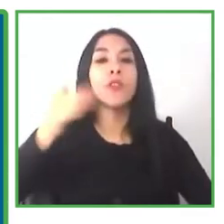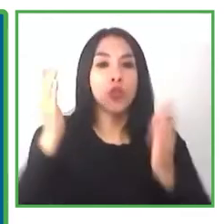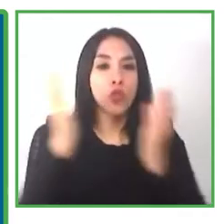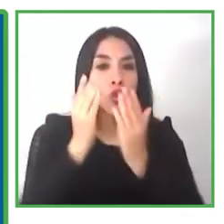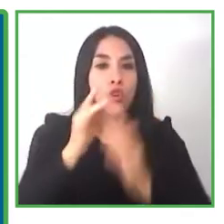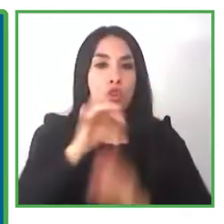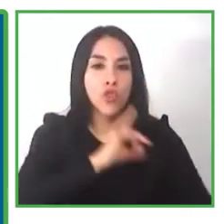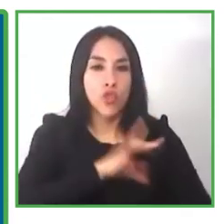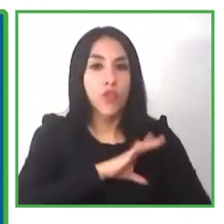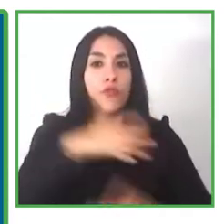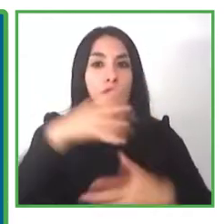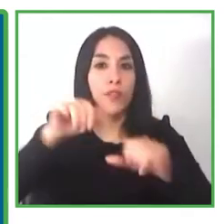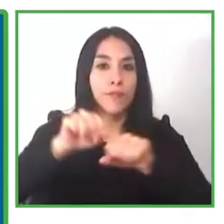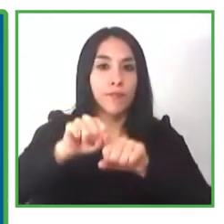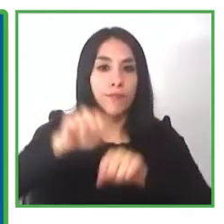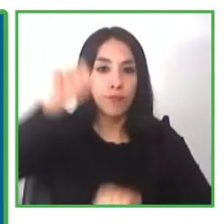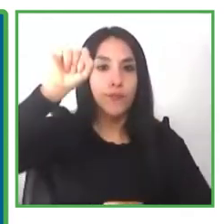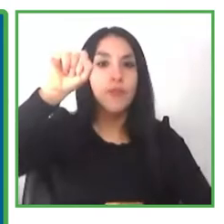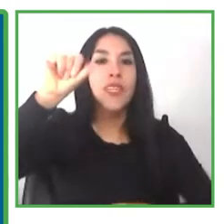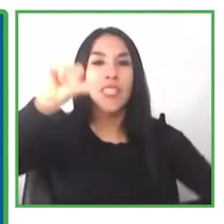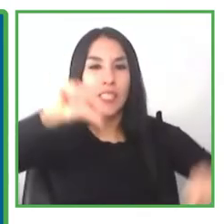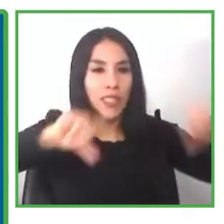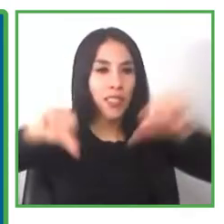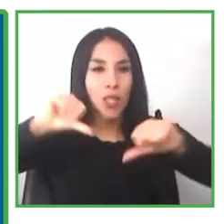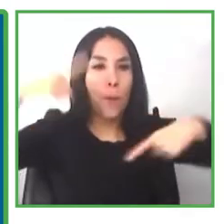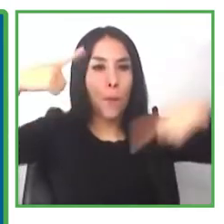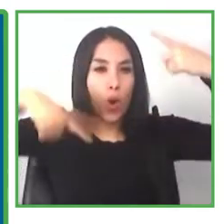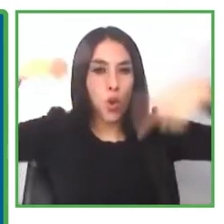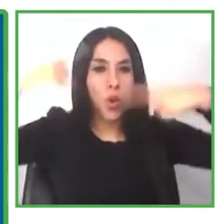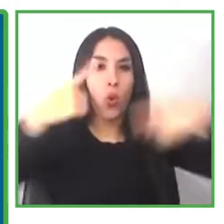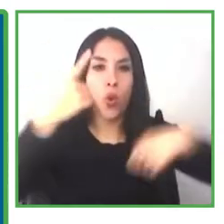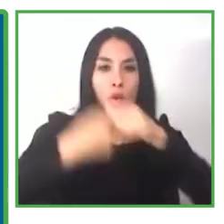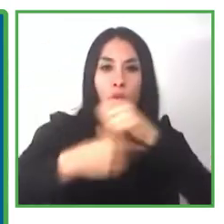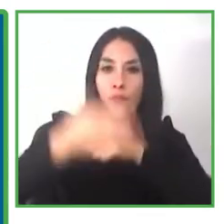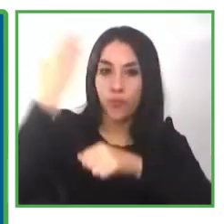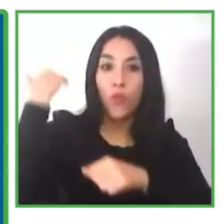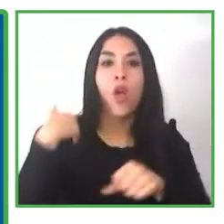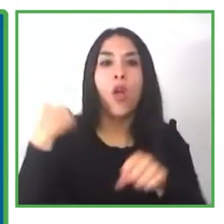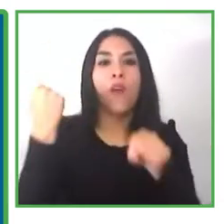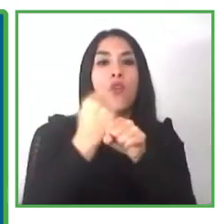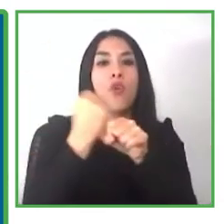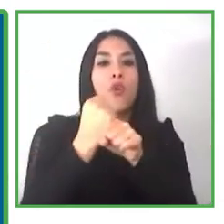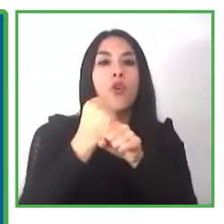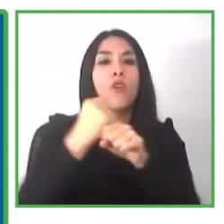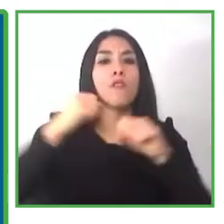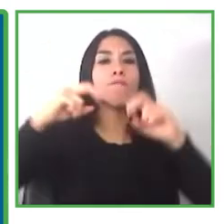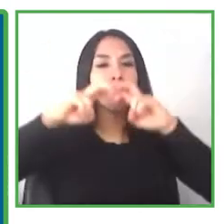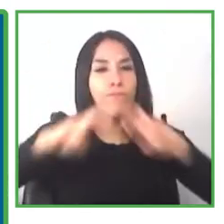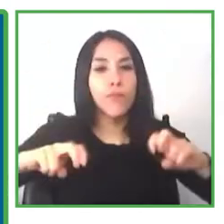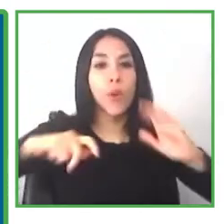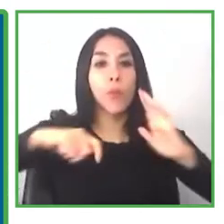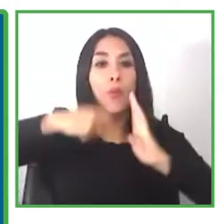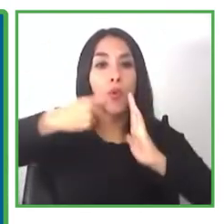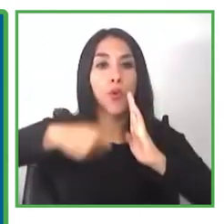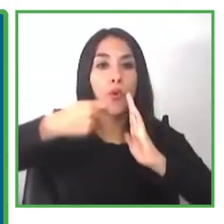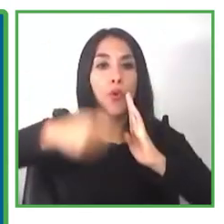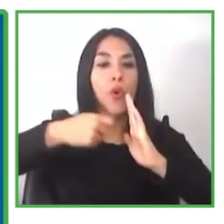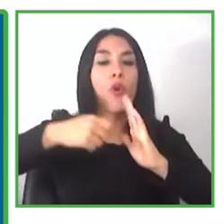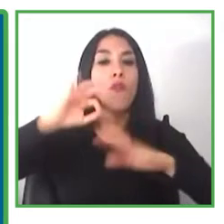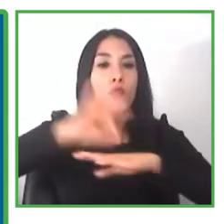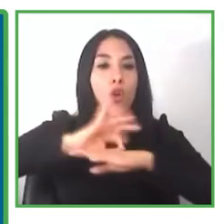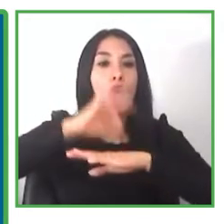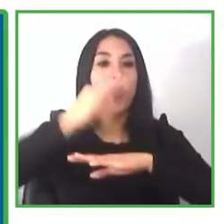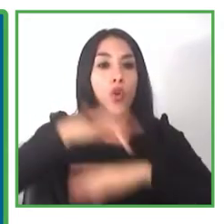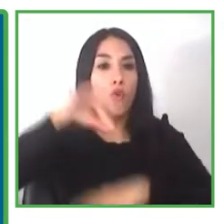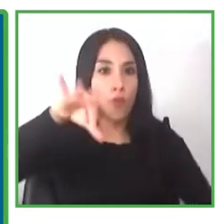i have master's degree in political science and from last year i have been working as an analyst of strategic projects in the